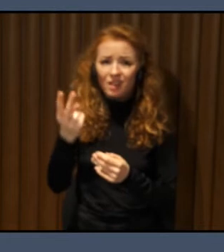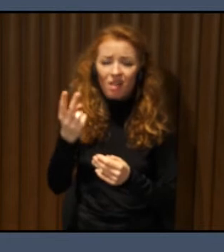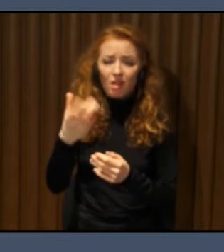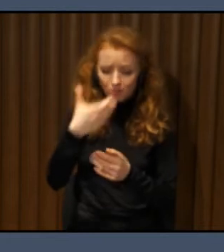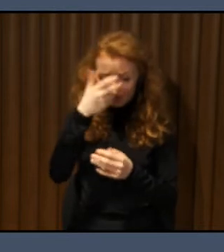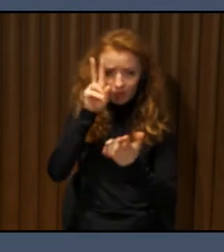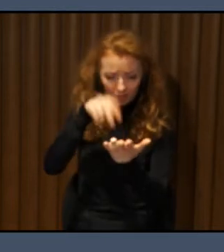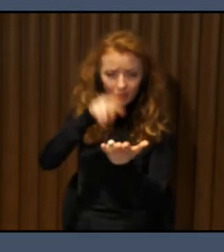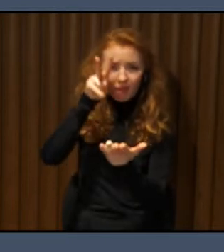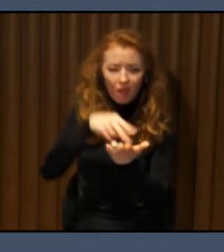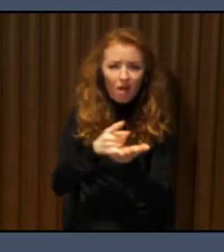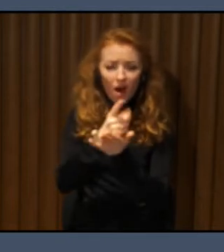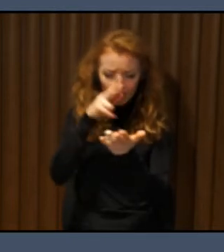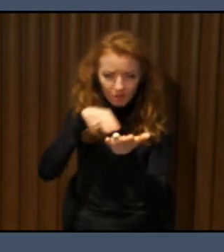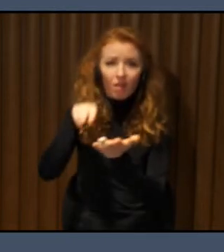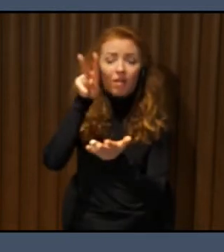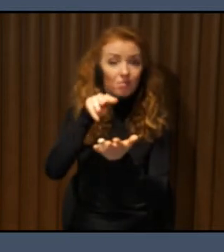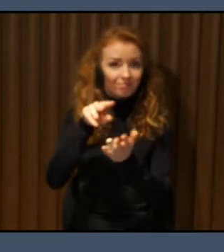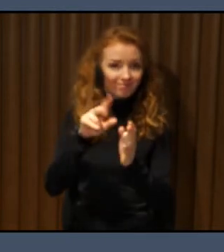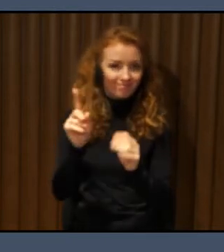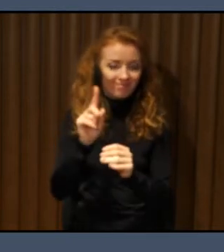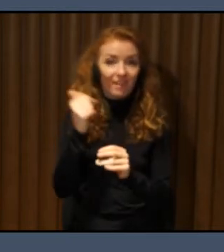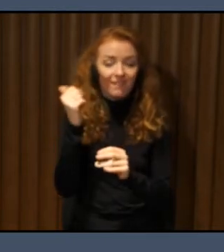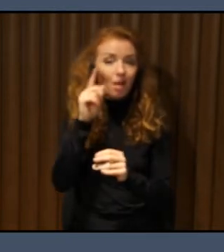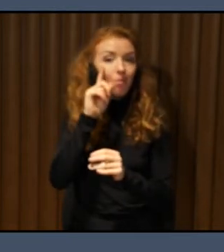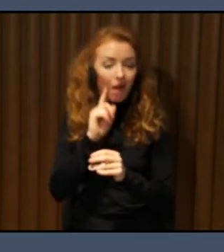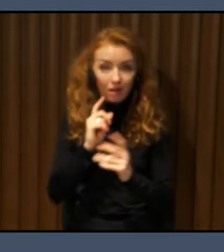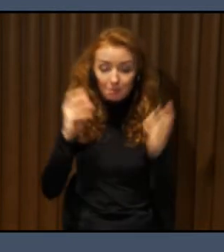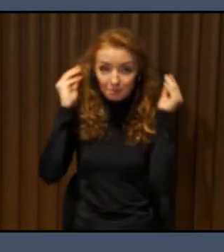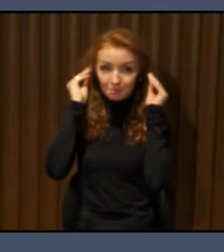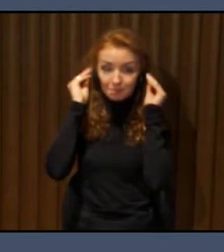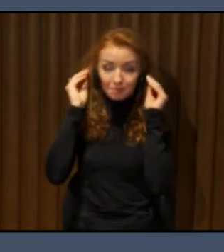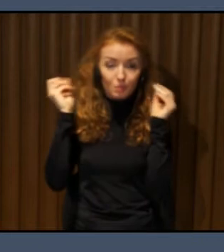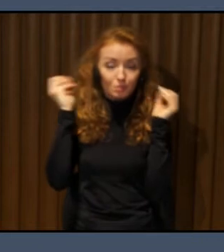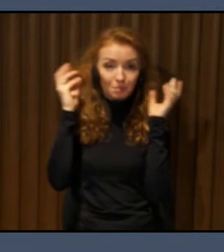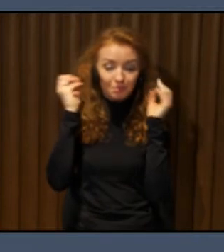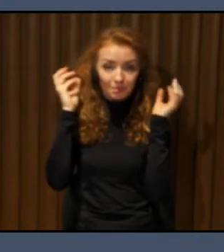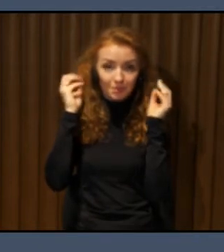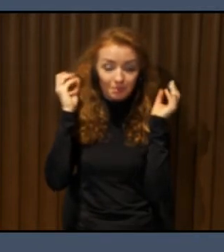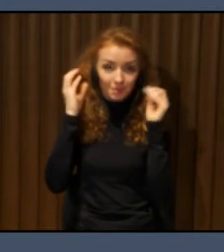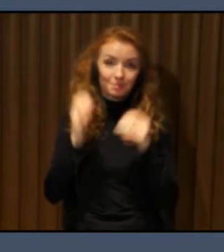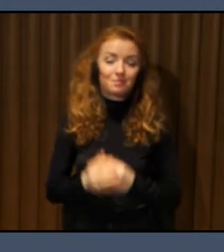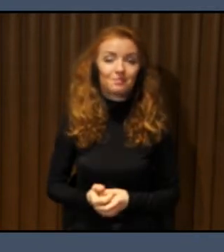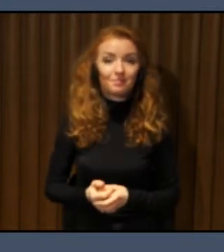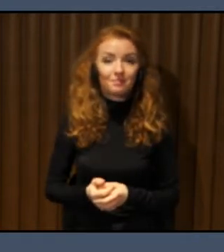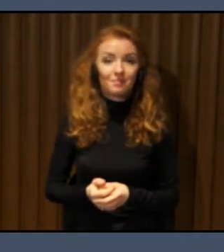on this part. And it must work also in the pocket for blind people or for wheelchair people. So we have